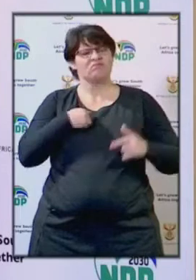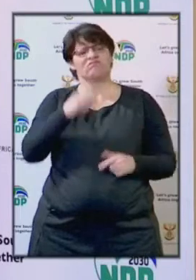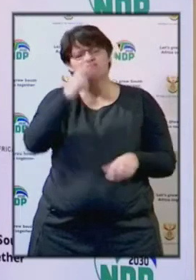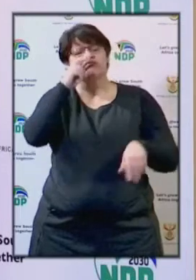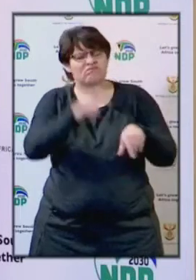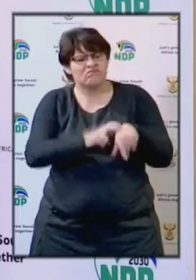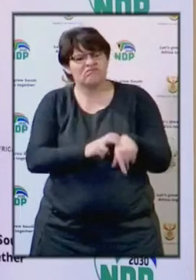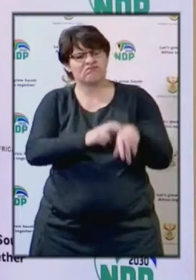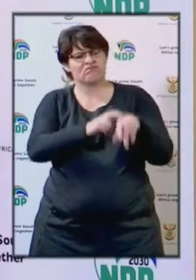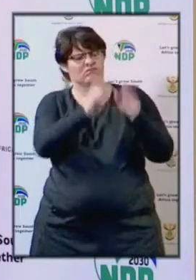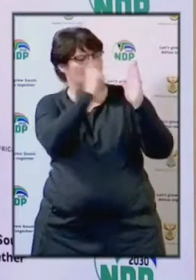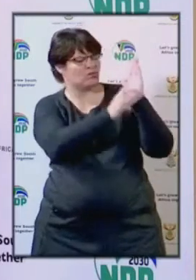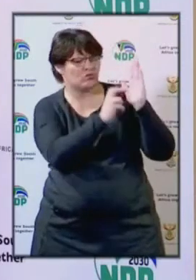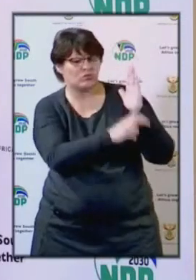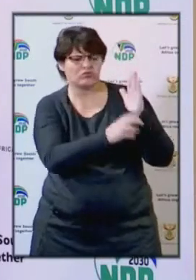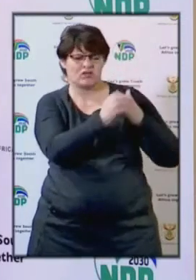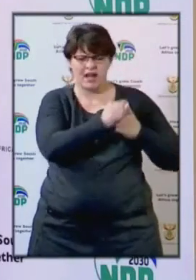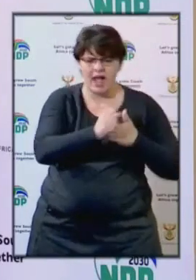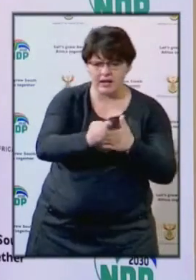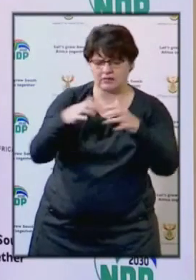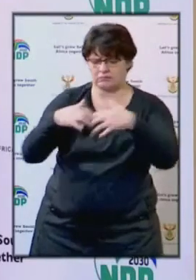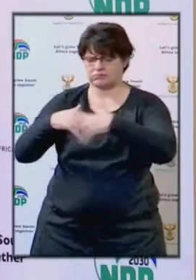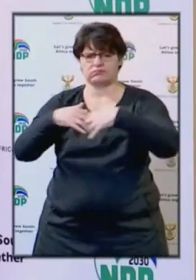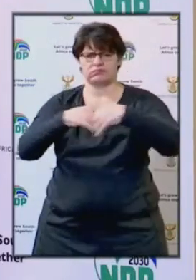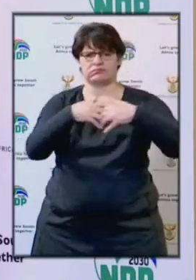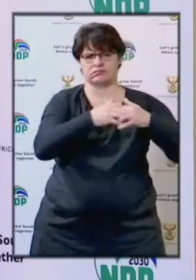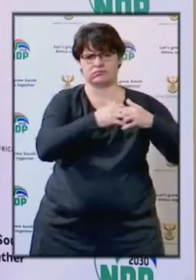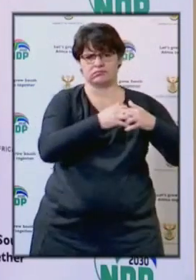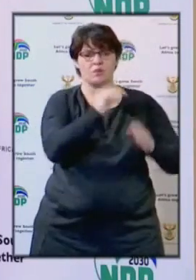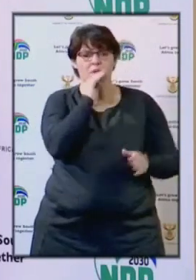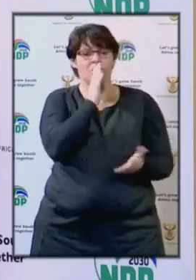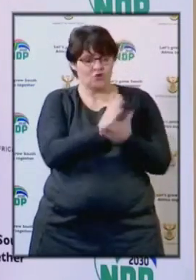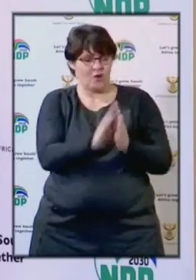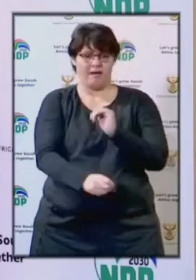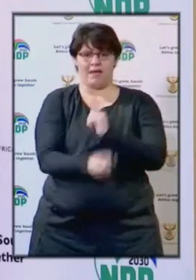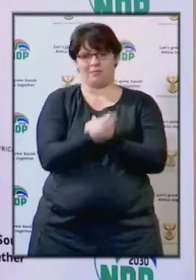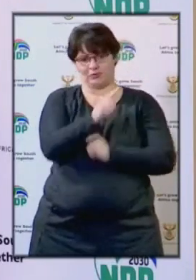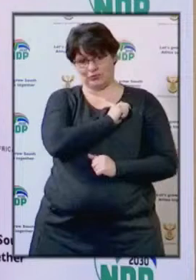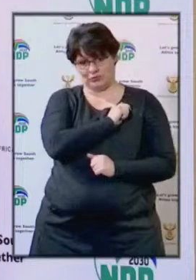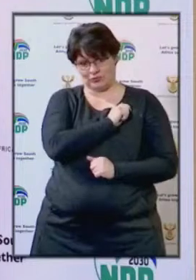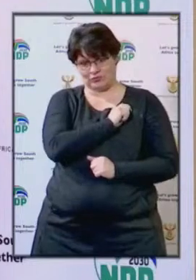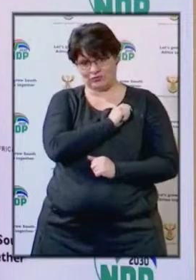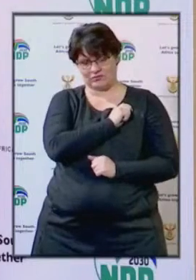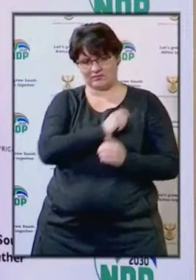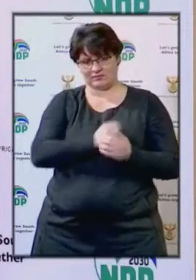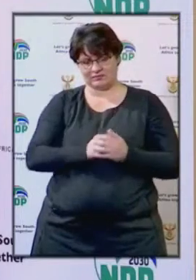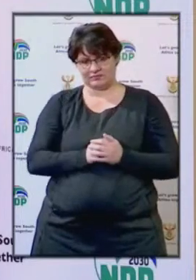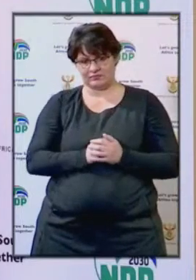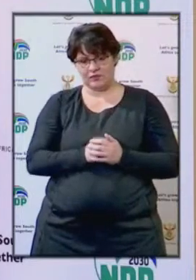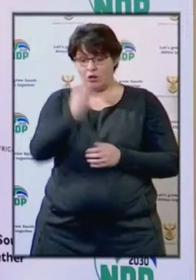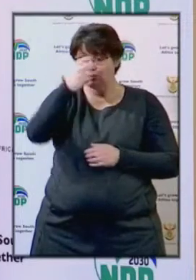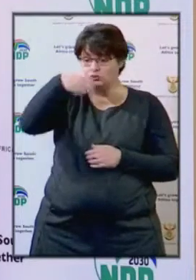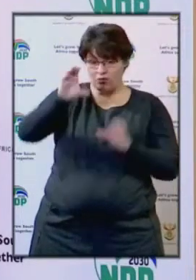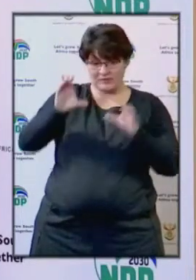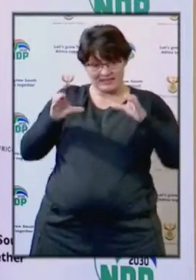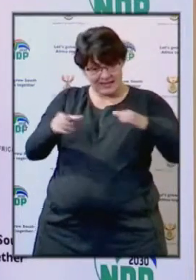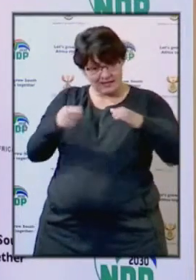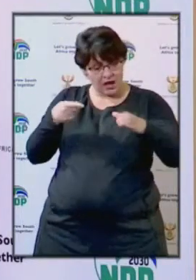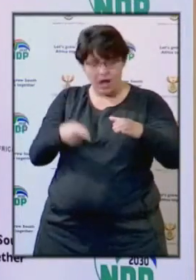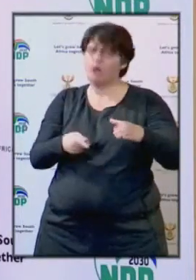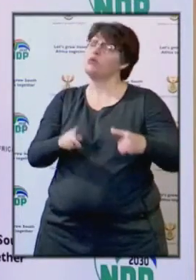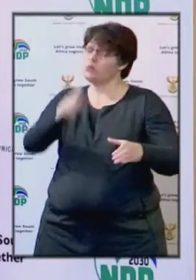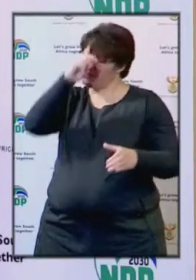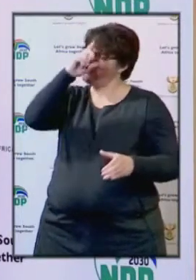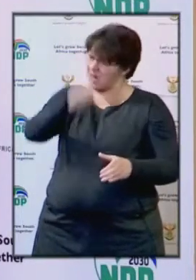necessary protocols and guidelines to ensure that this becomes a reality. We strongly believe that the tourism sector will